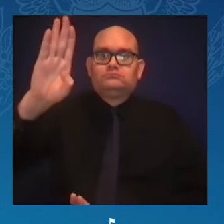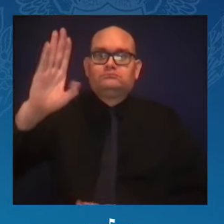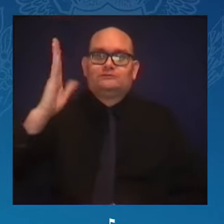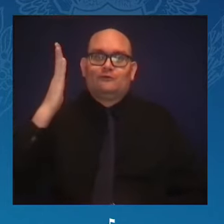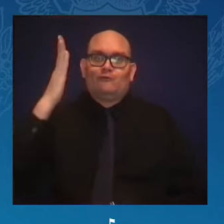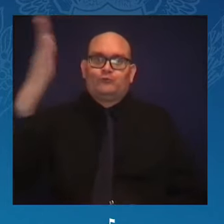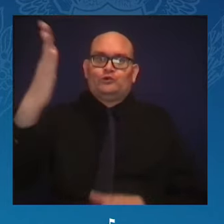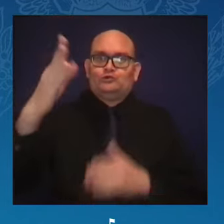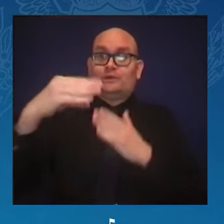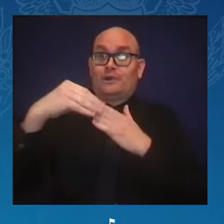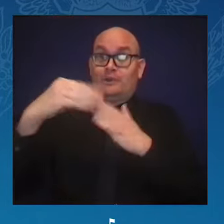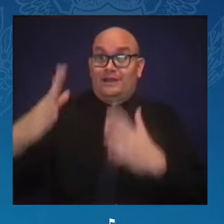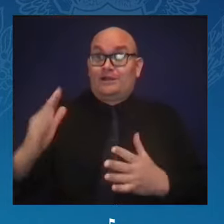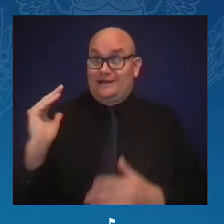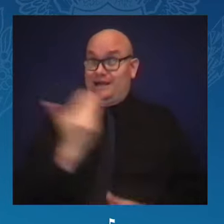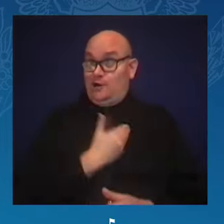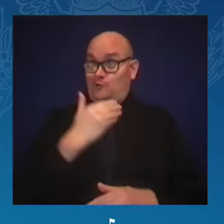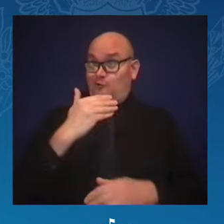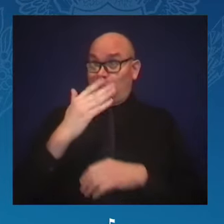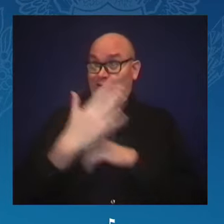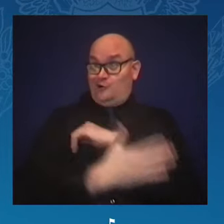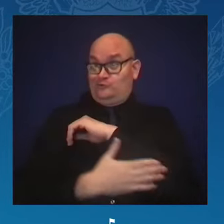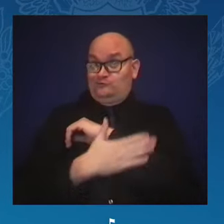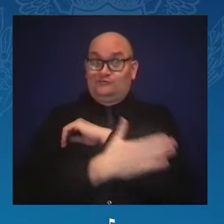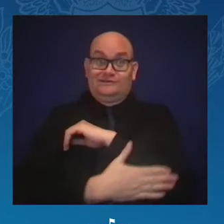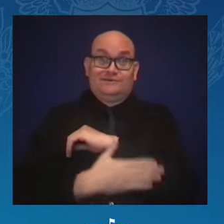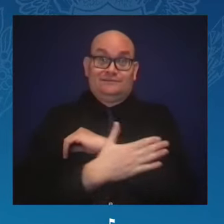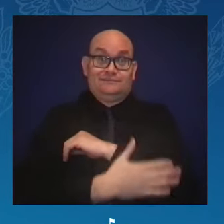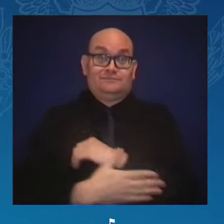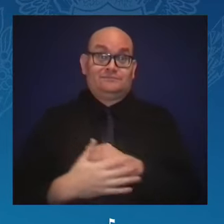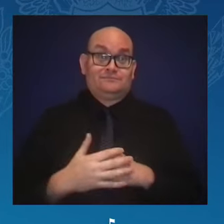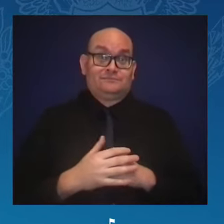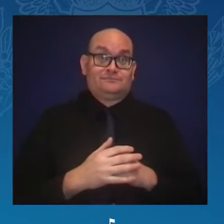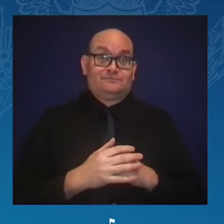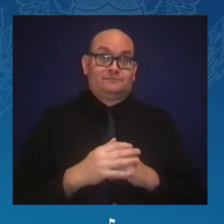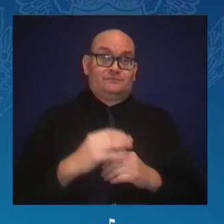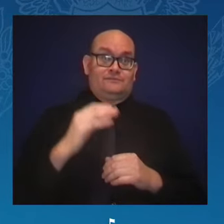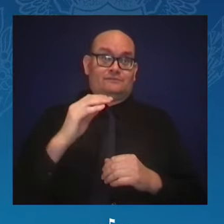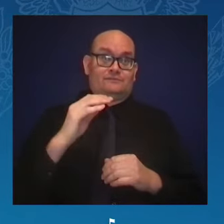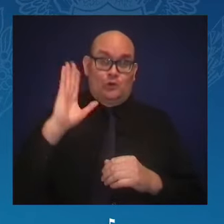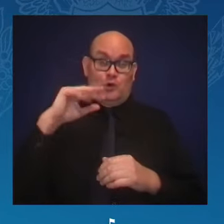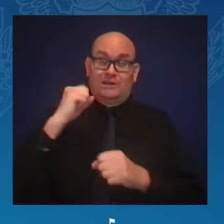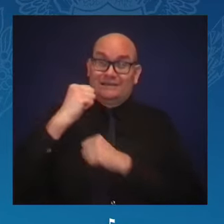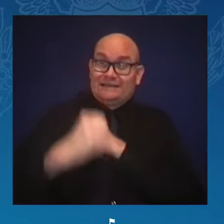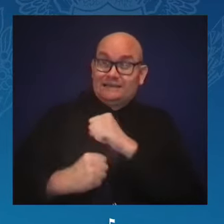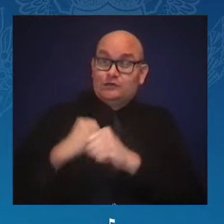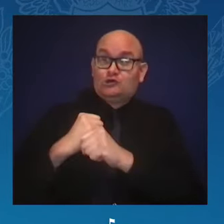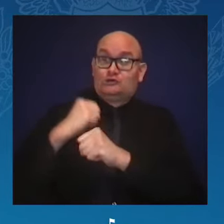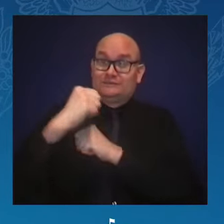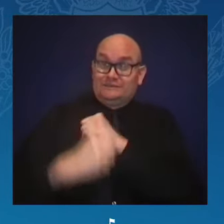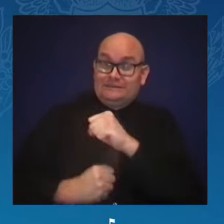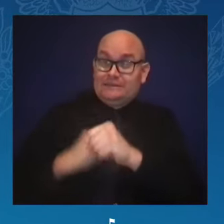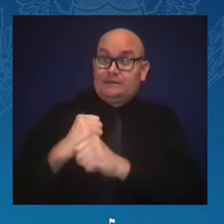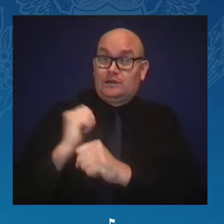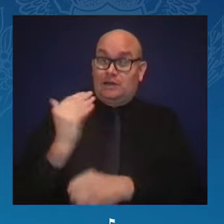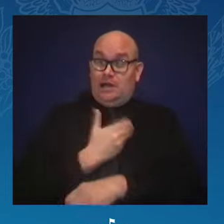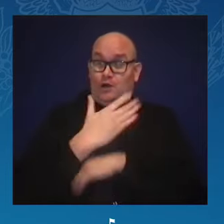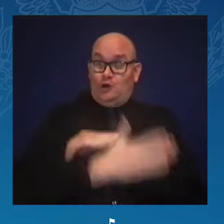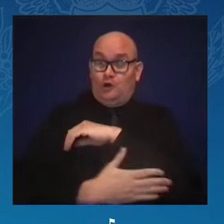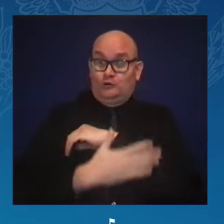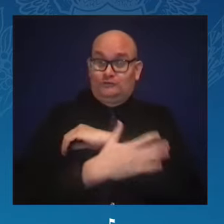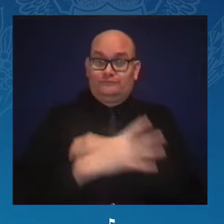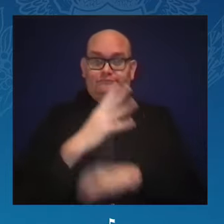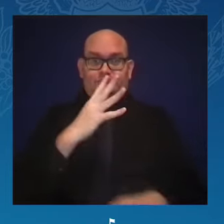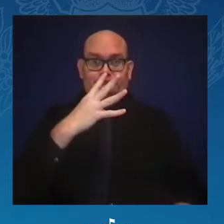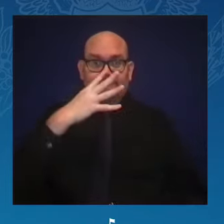For years, our nation has ignored the crisis of maternal mortality. Madam President, you spoke of that. That